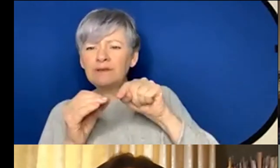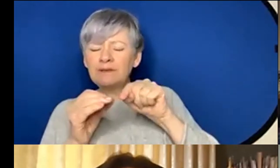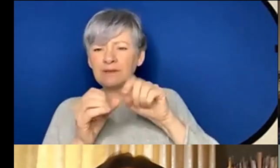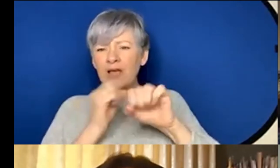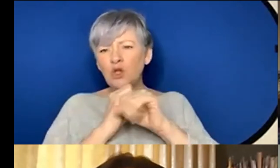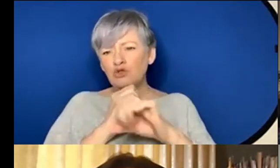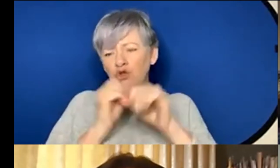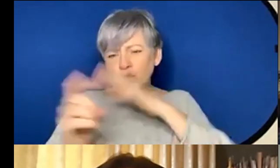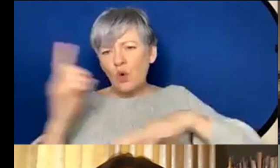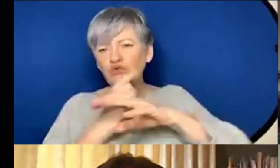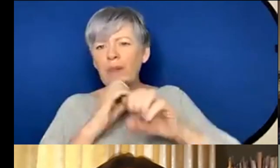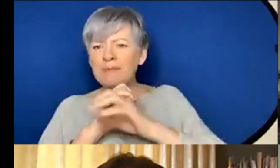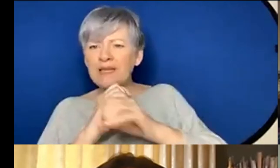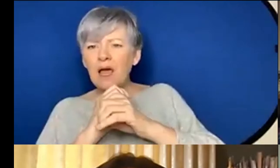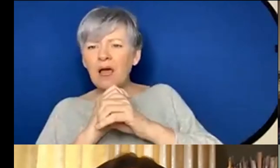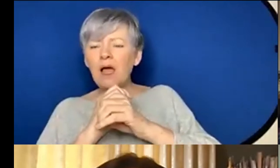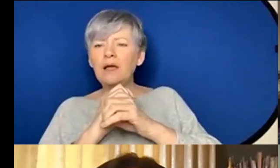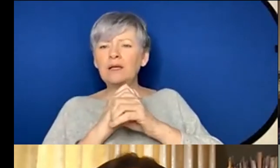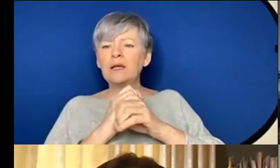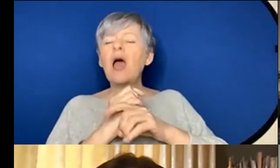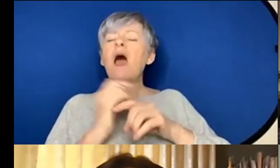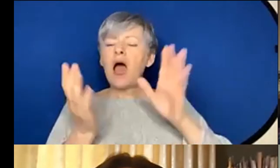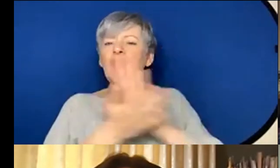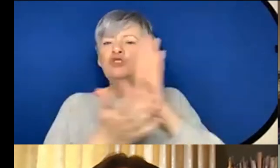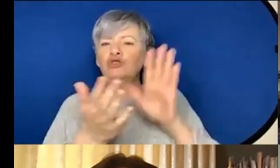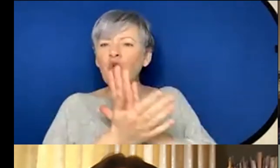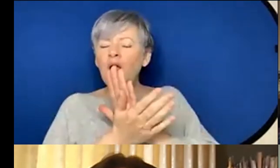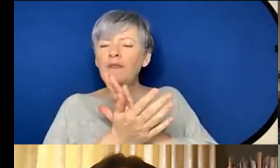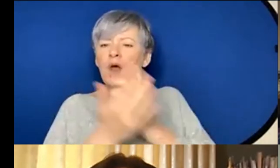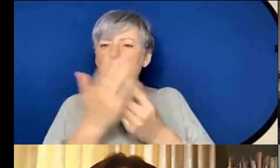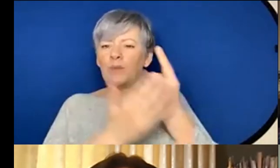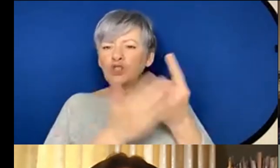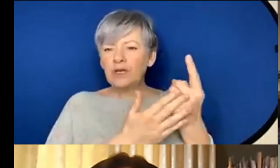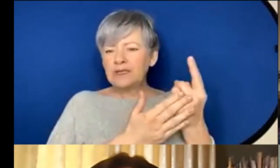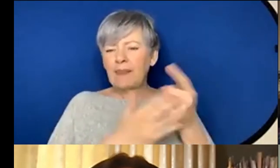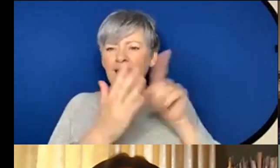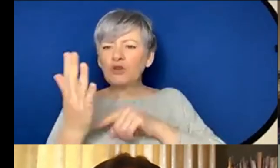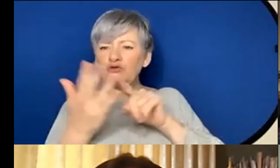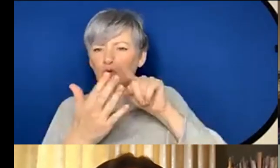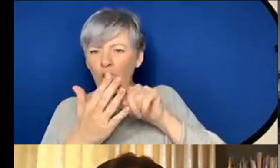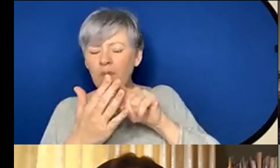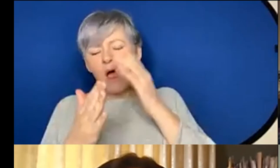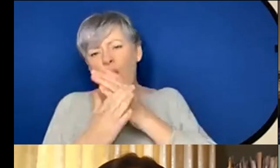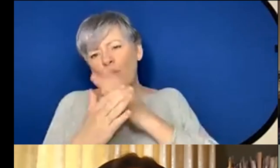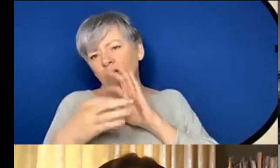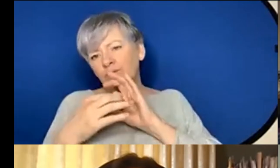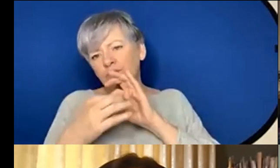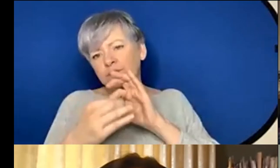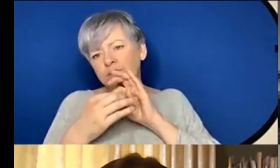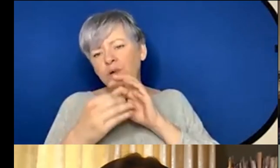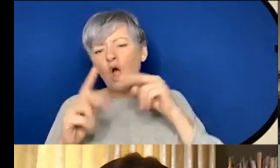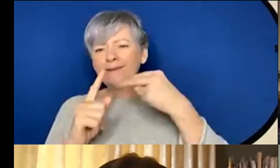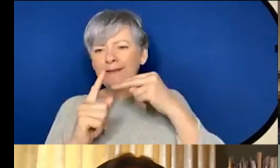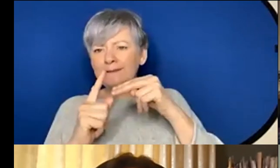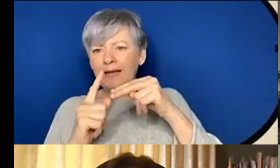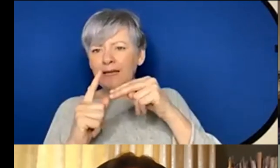um I've really enjoyed the opportunities like Joe that I've had to meet and work with other autistic musicians um and when organizations take